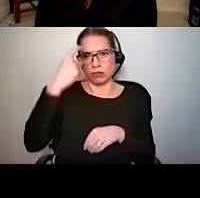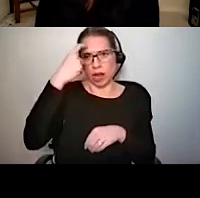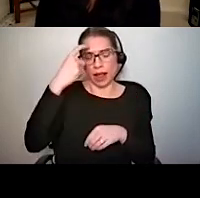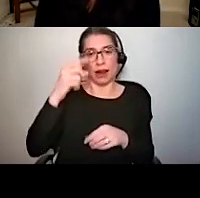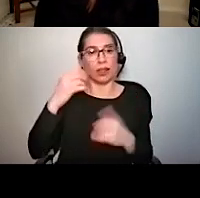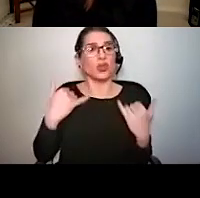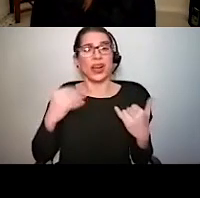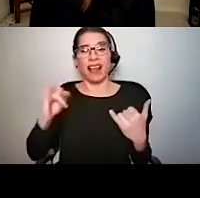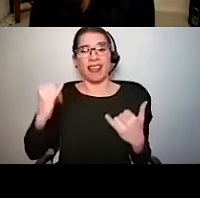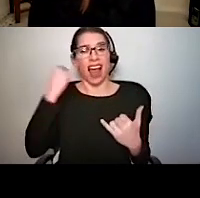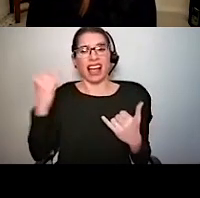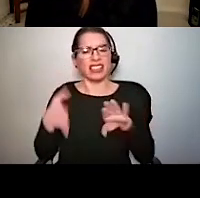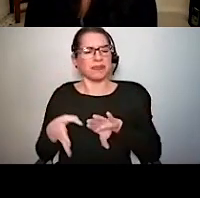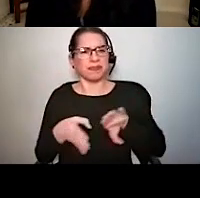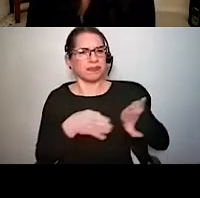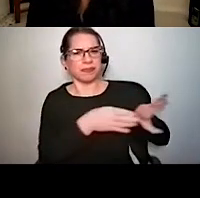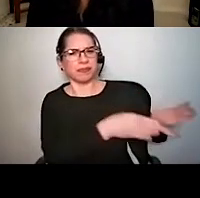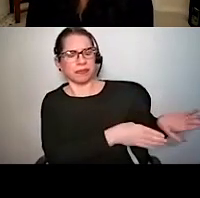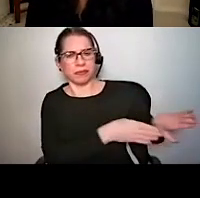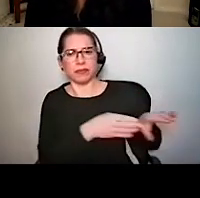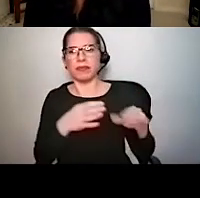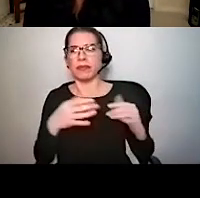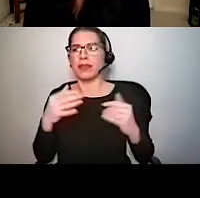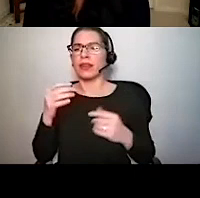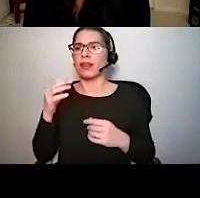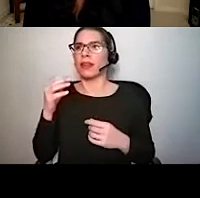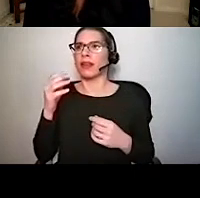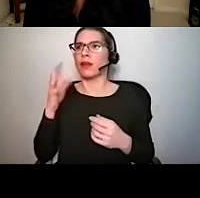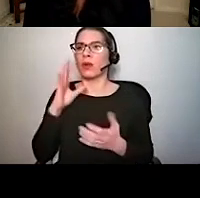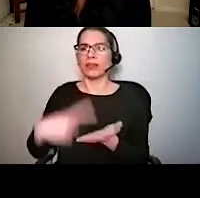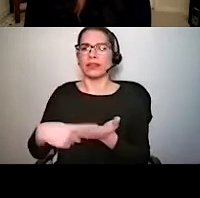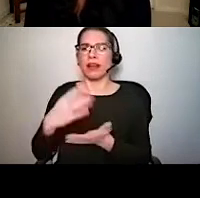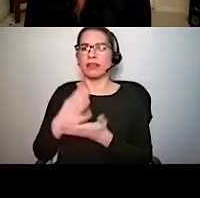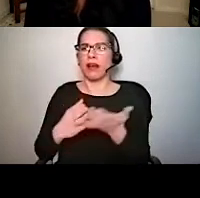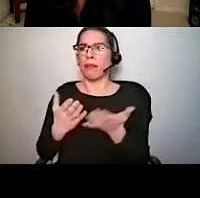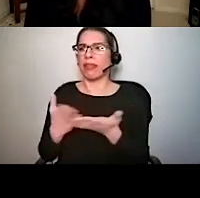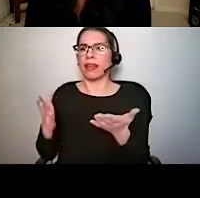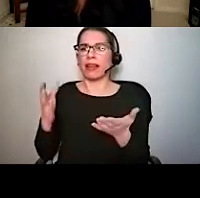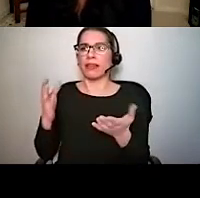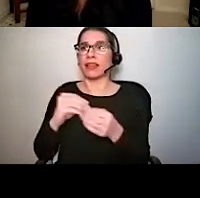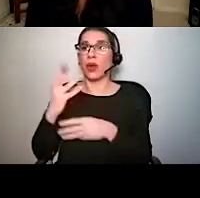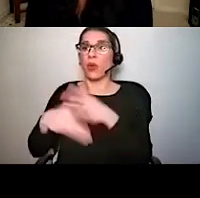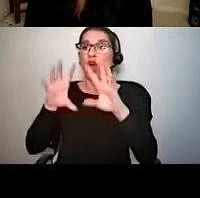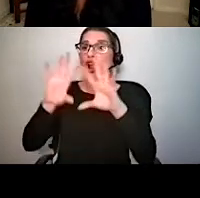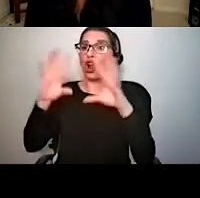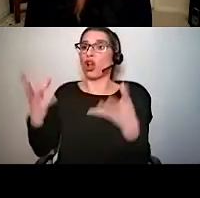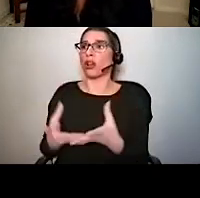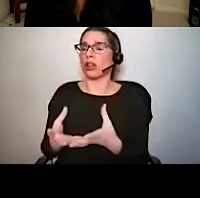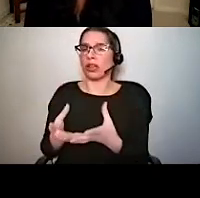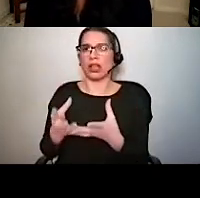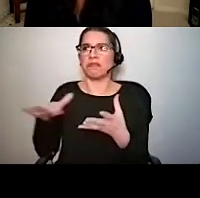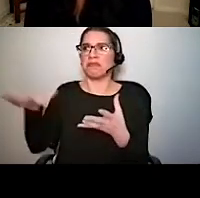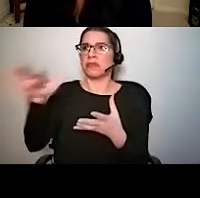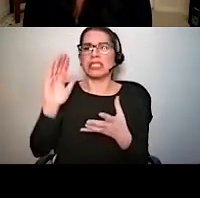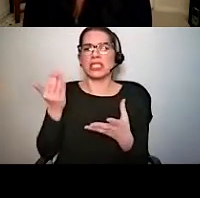instead talk about the irrelevant aspects of the world around us, that our brains expend an immense amount of